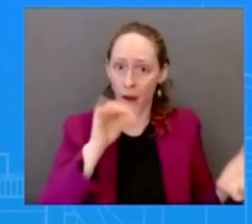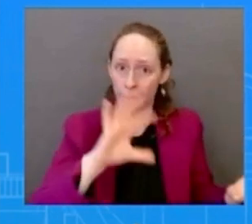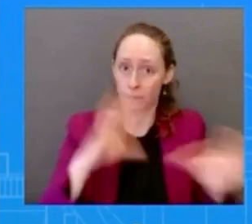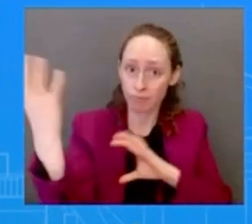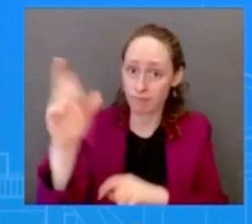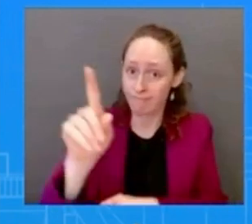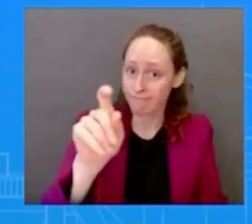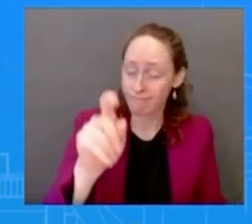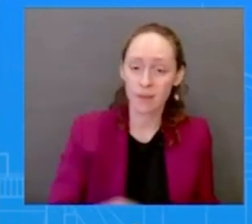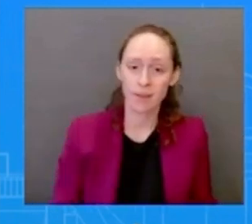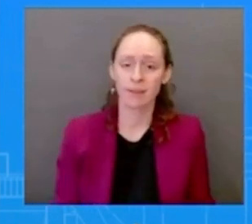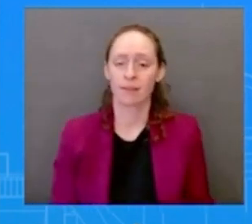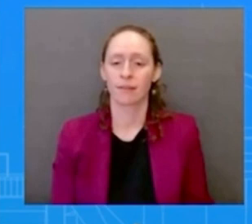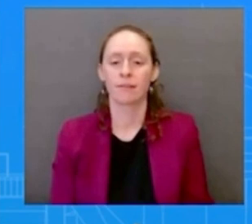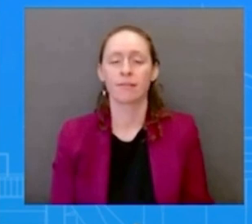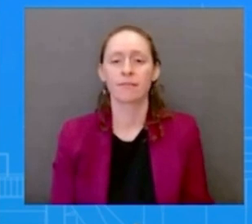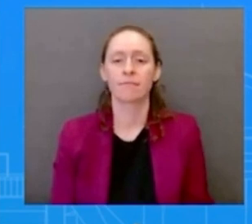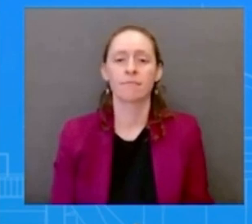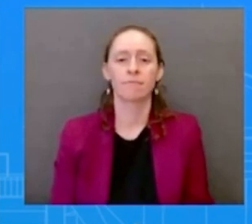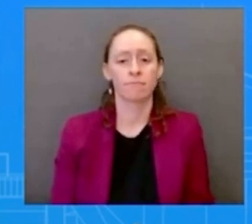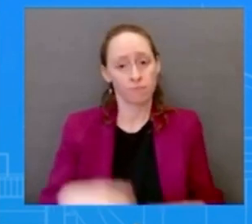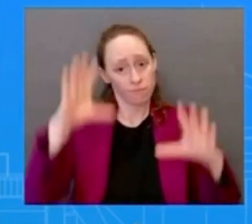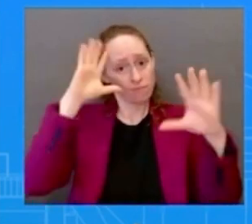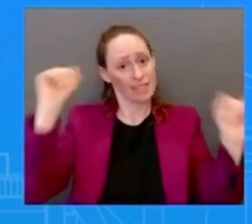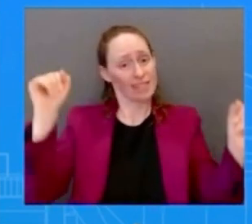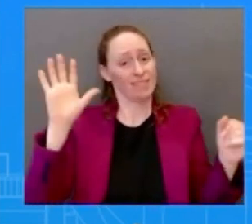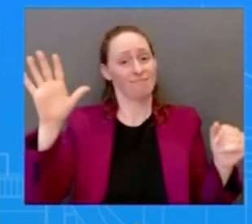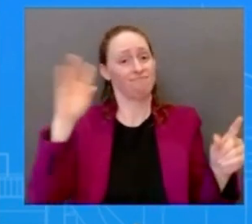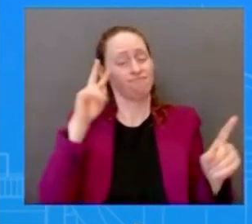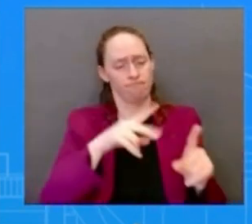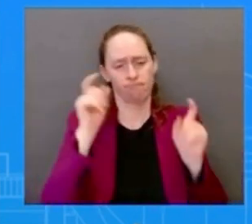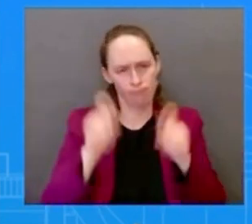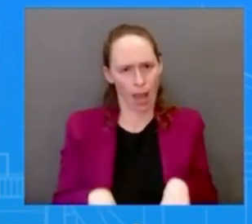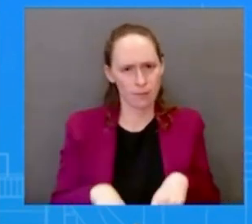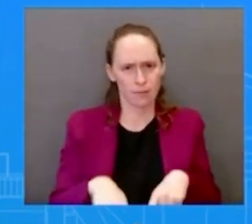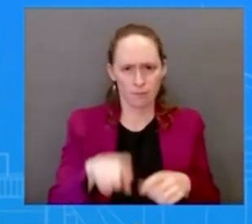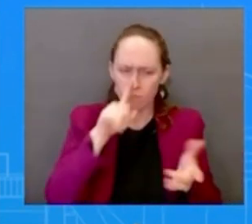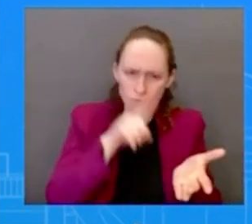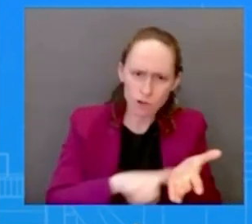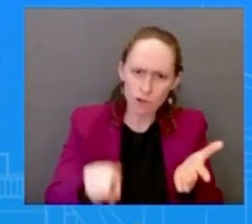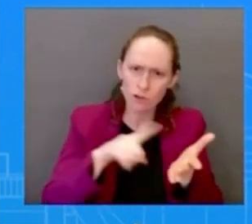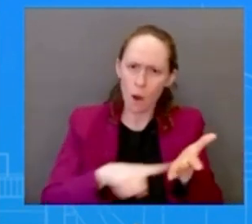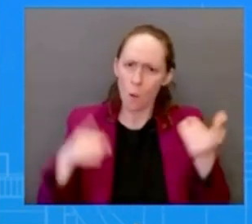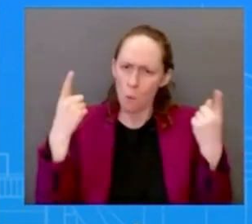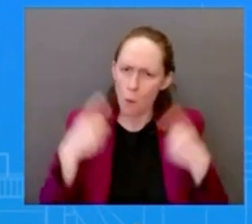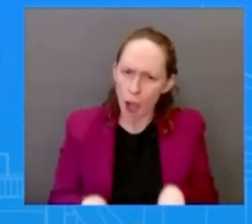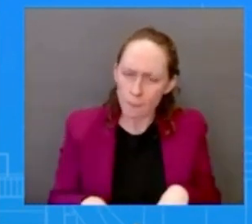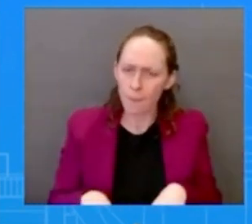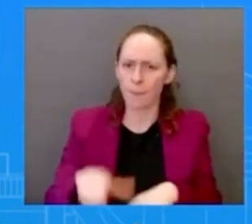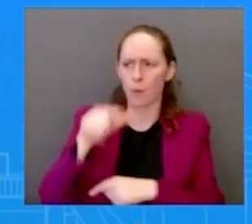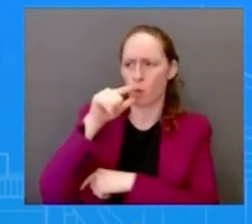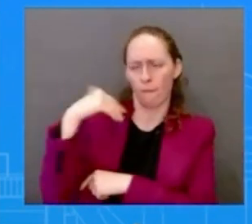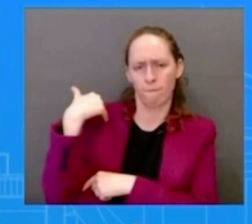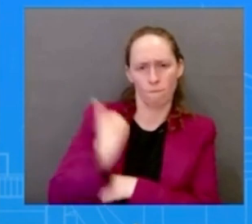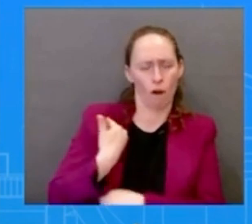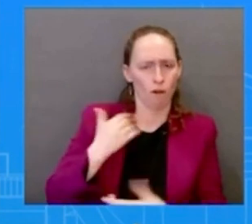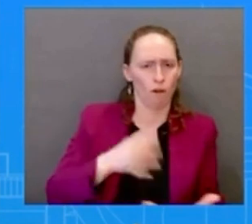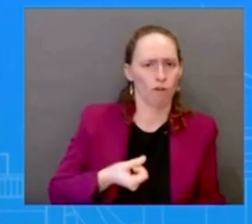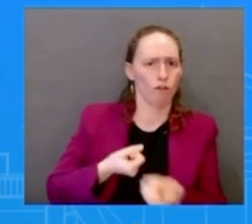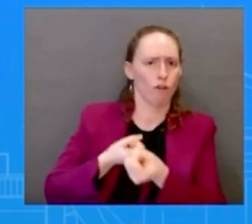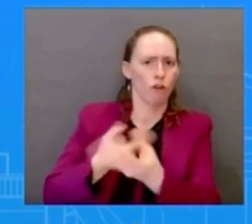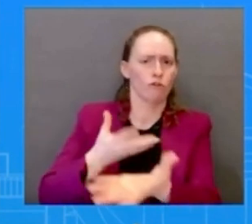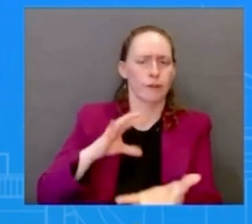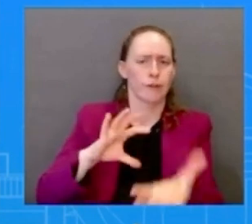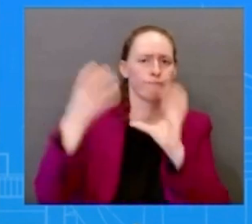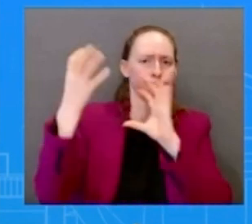exactly what happened uh so we know who to hold accountable here right now uh his economic team the president's